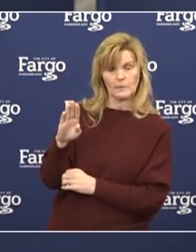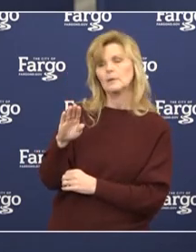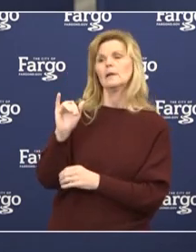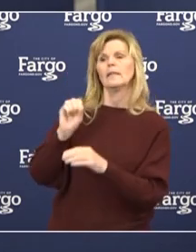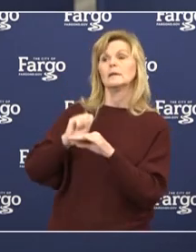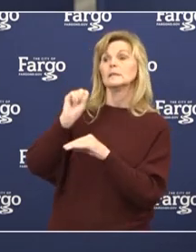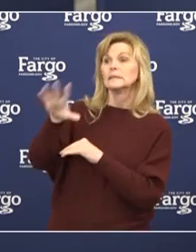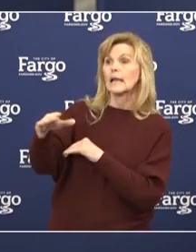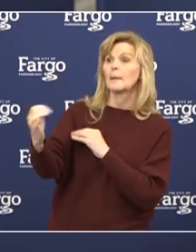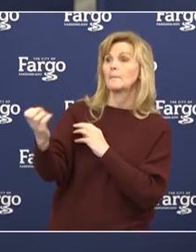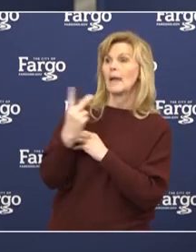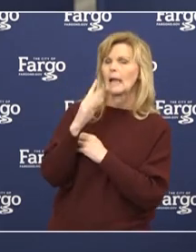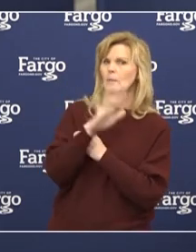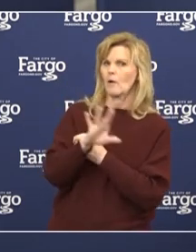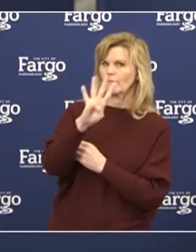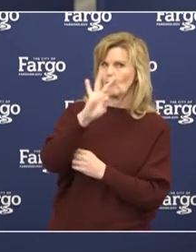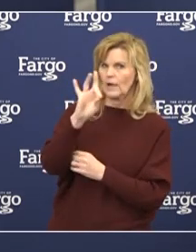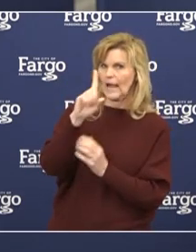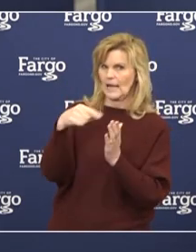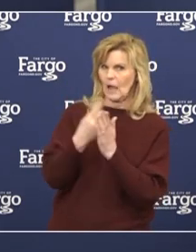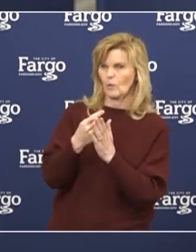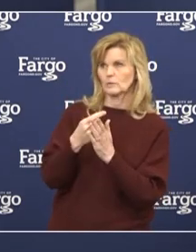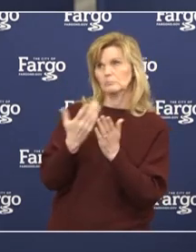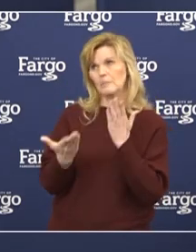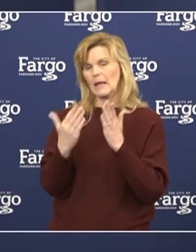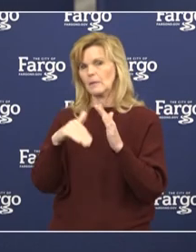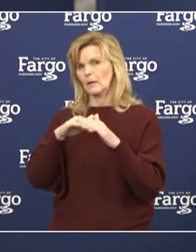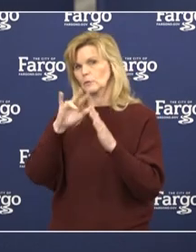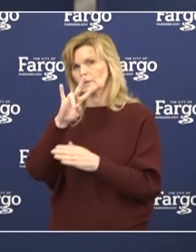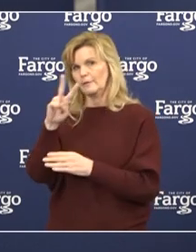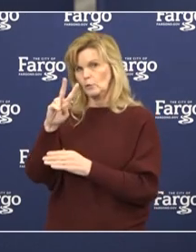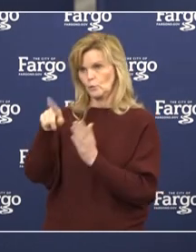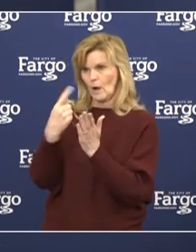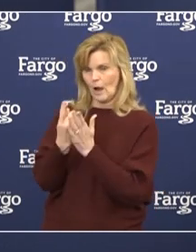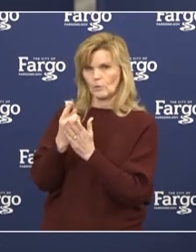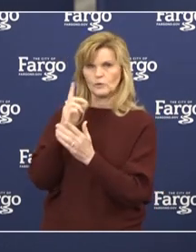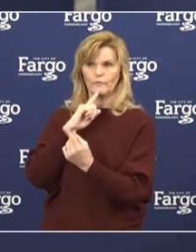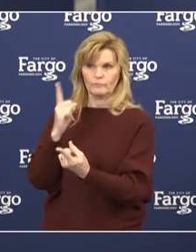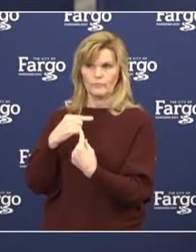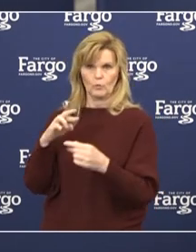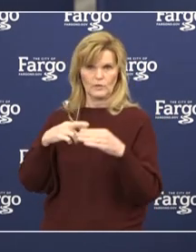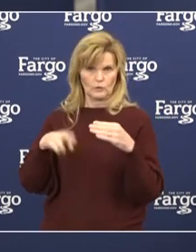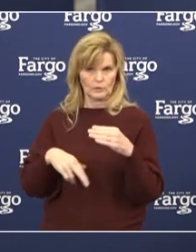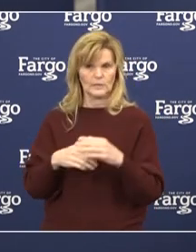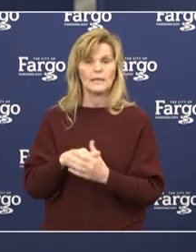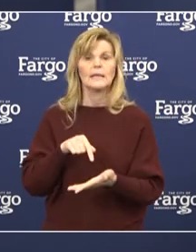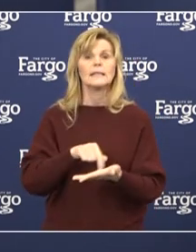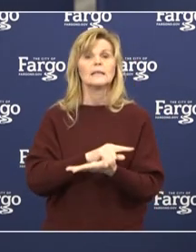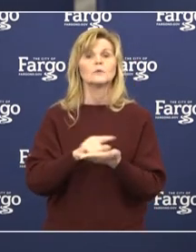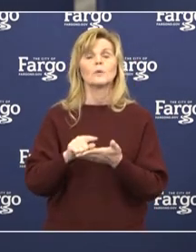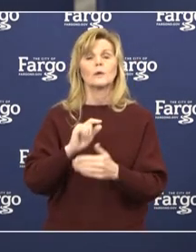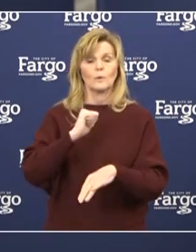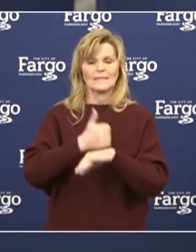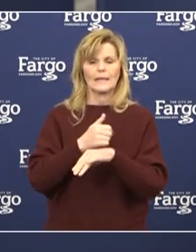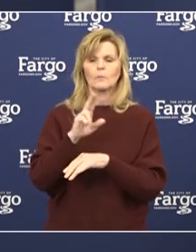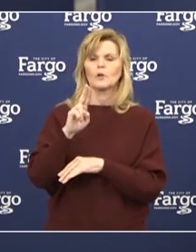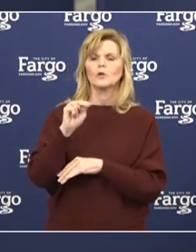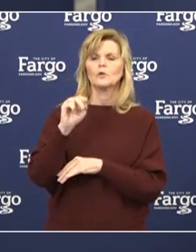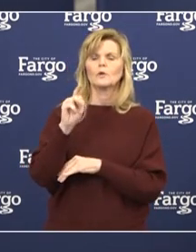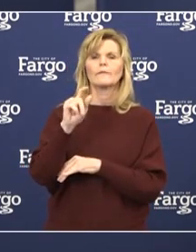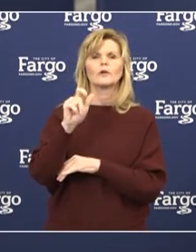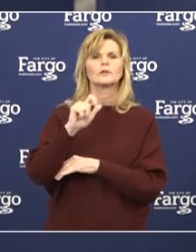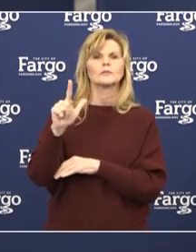a turnaround time of about 48 hours to 72 hours. This week, we also implemented universal masking in all of our